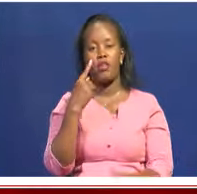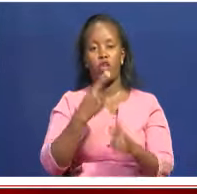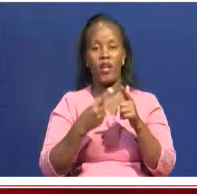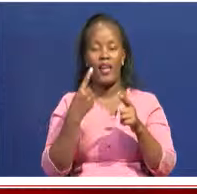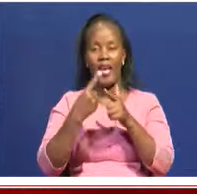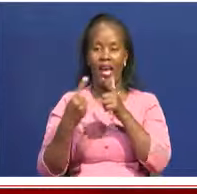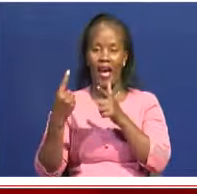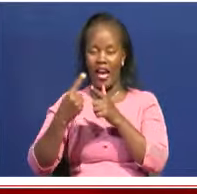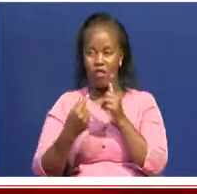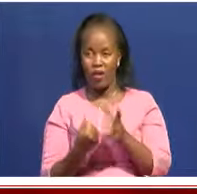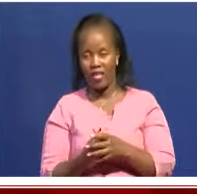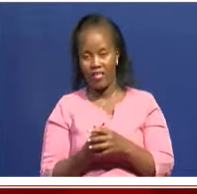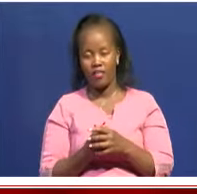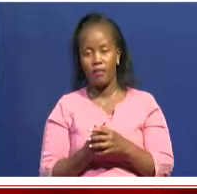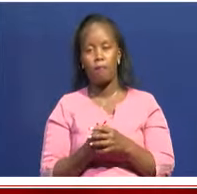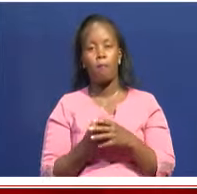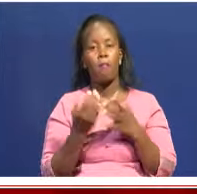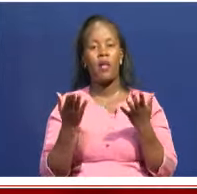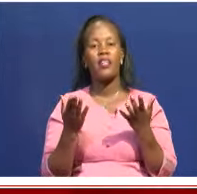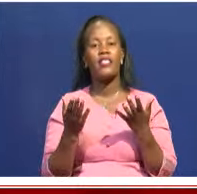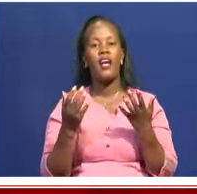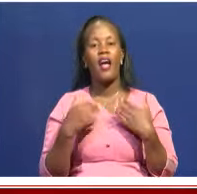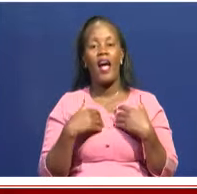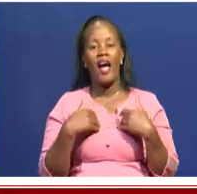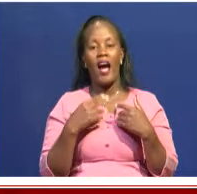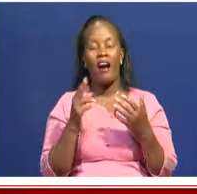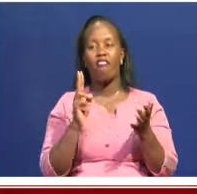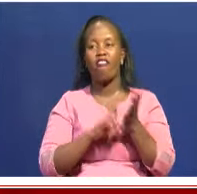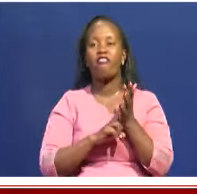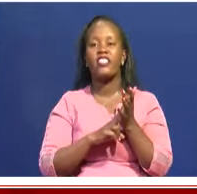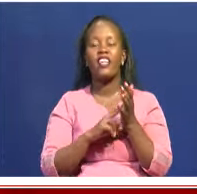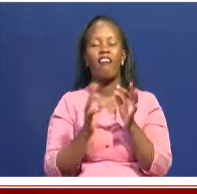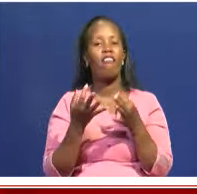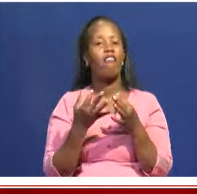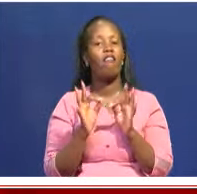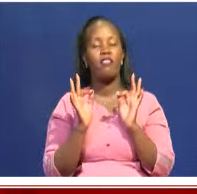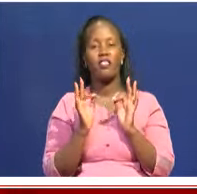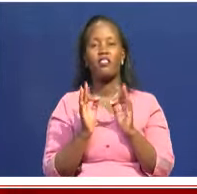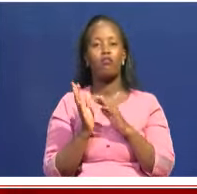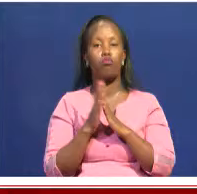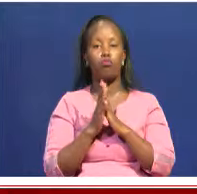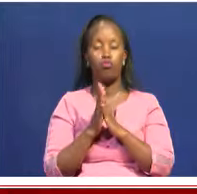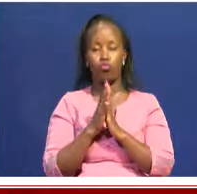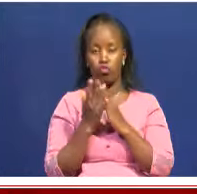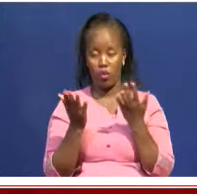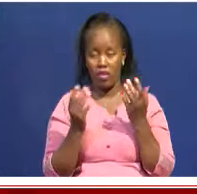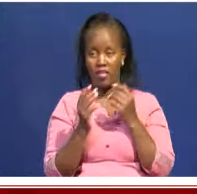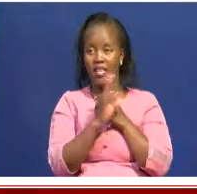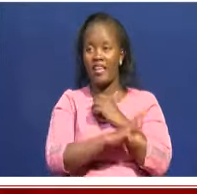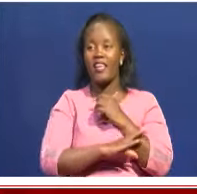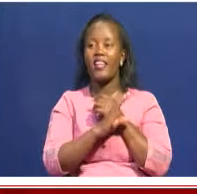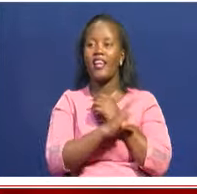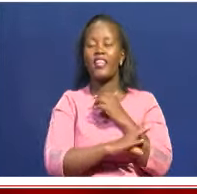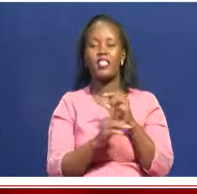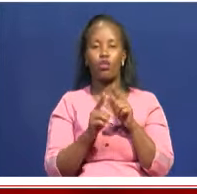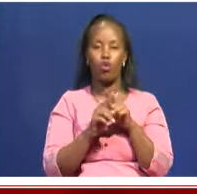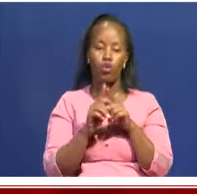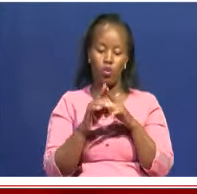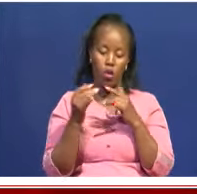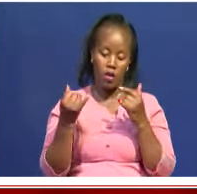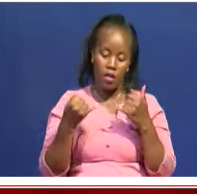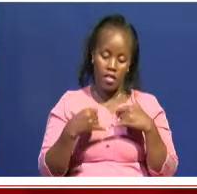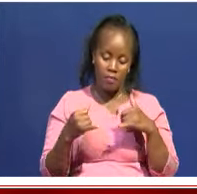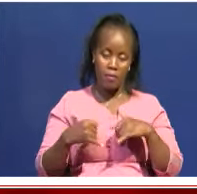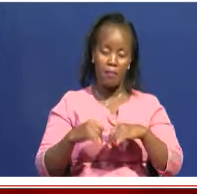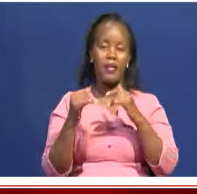And given that we're having this visa-free narrative that we're driving right now and actualizing, the